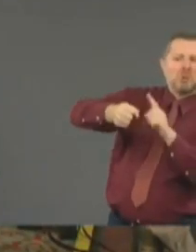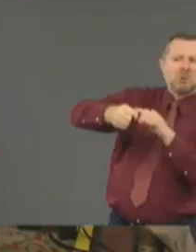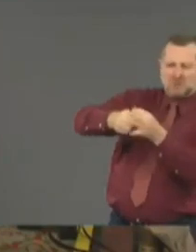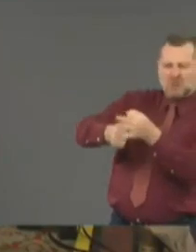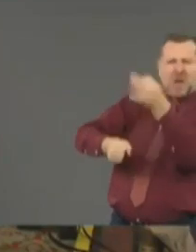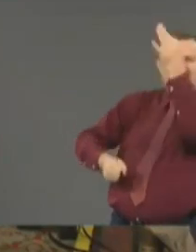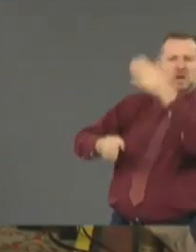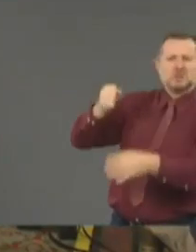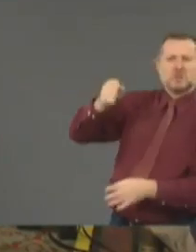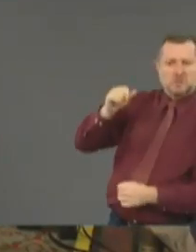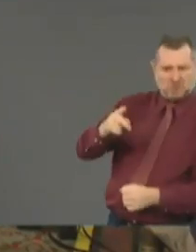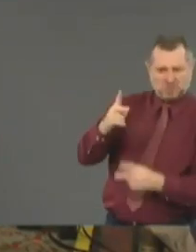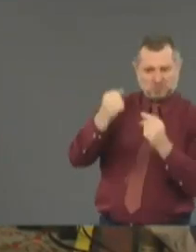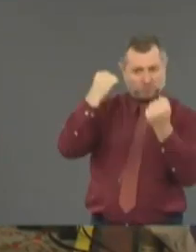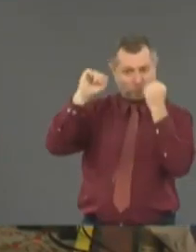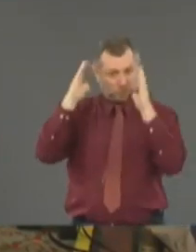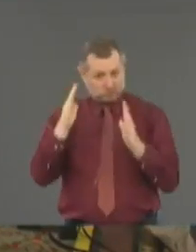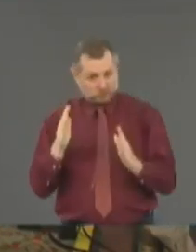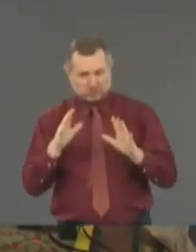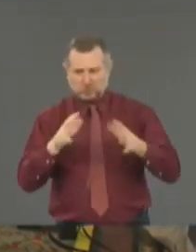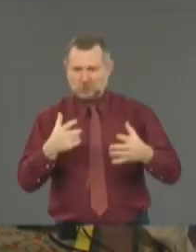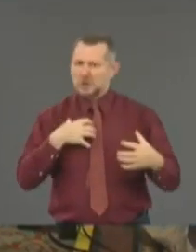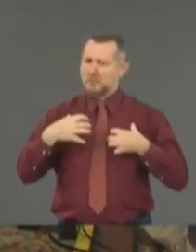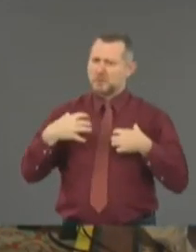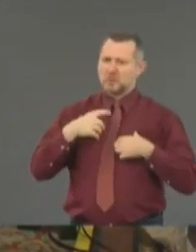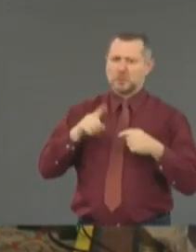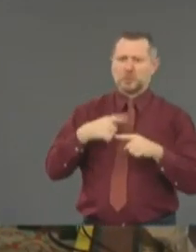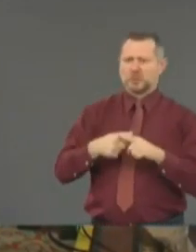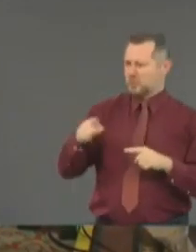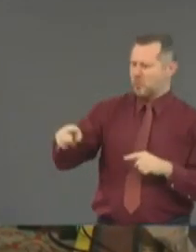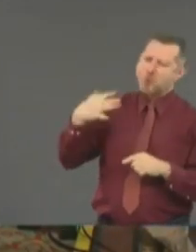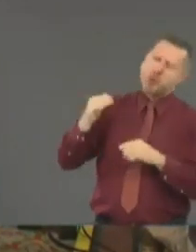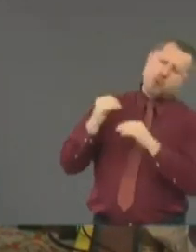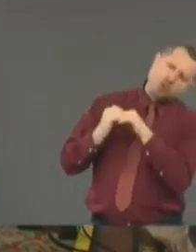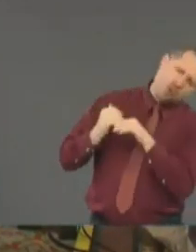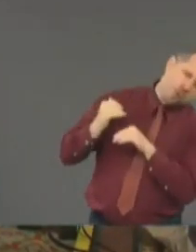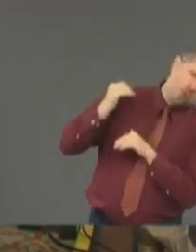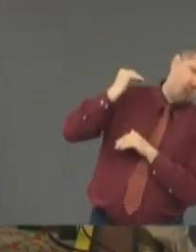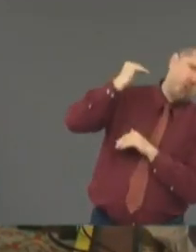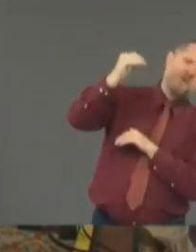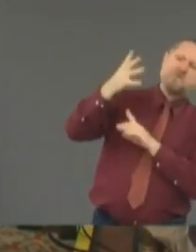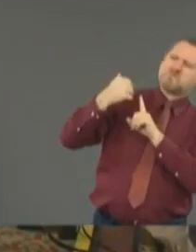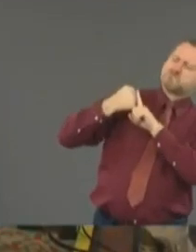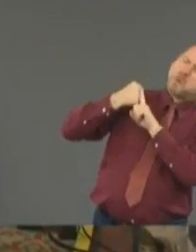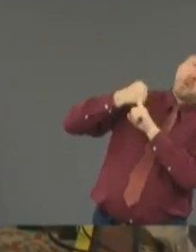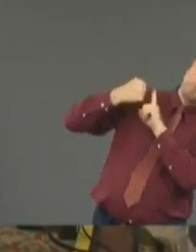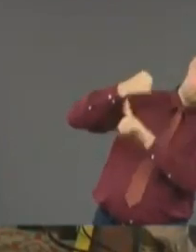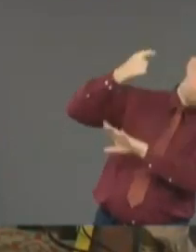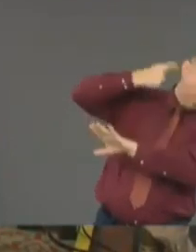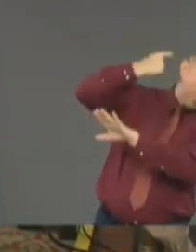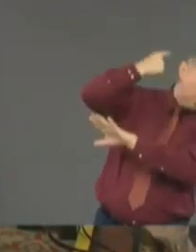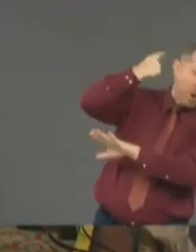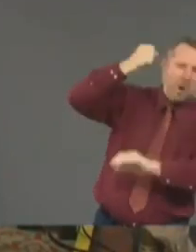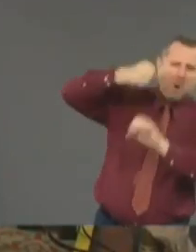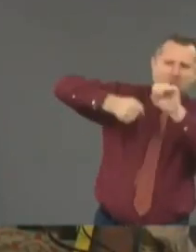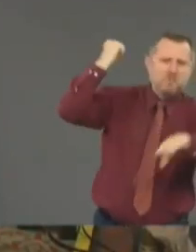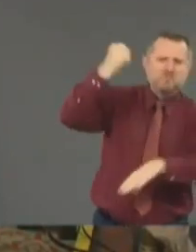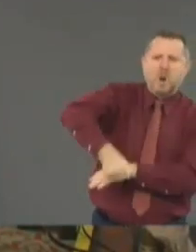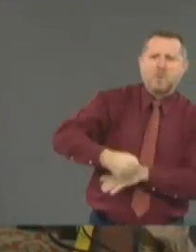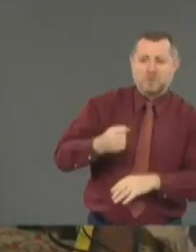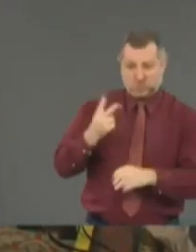are about police brutality at its essence. So is the use of batons and physical violence or force – Well,